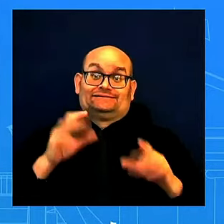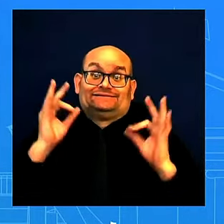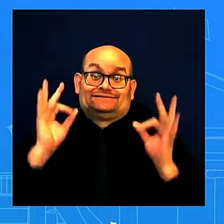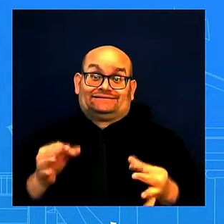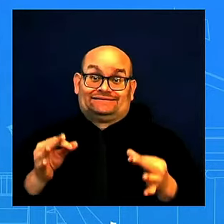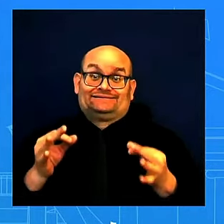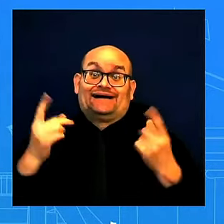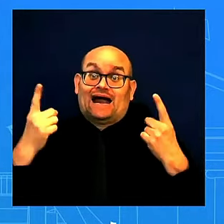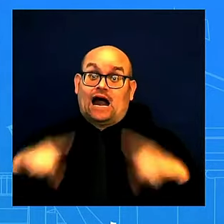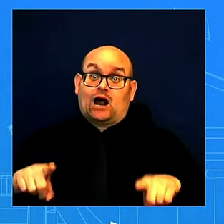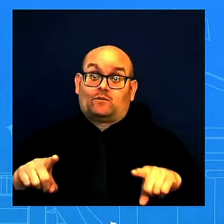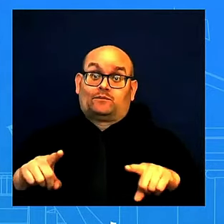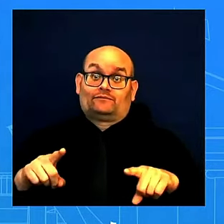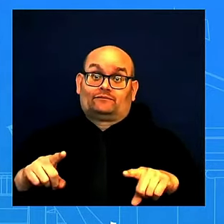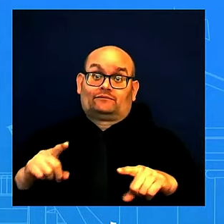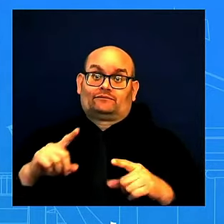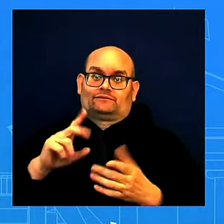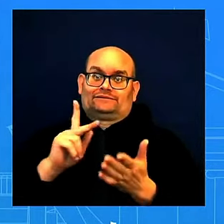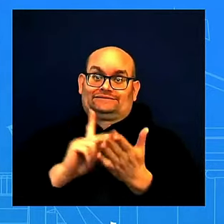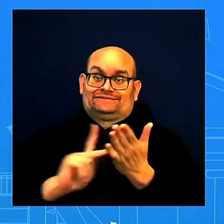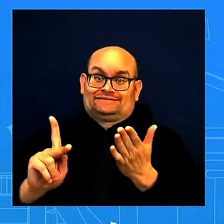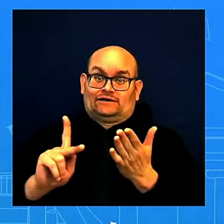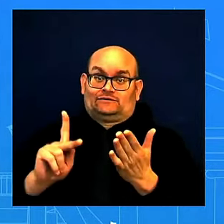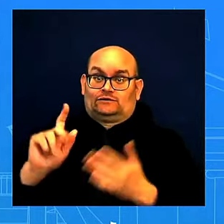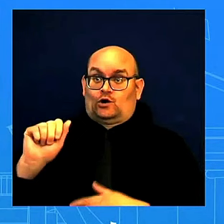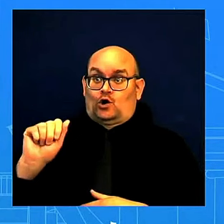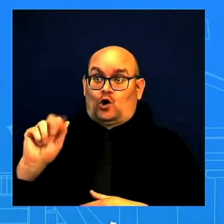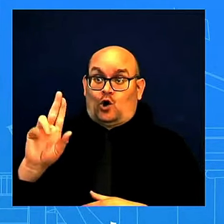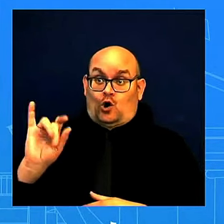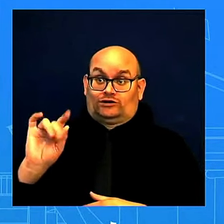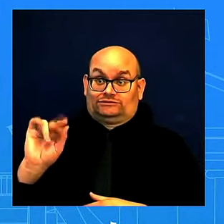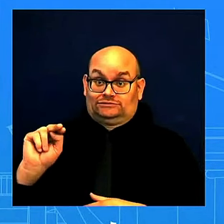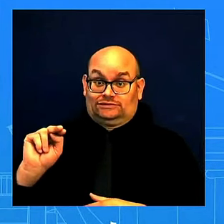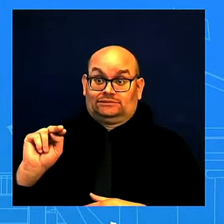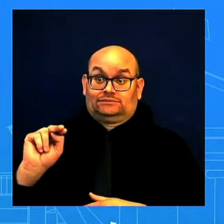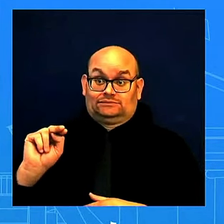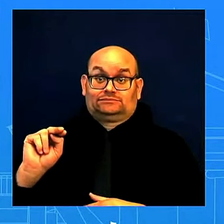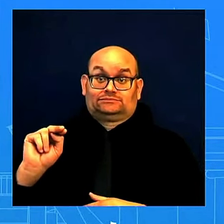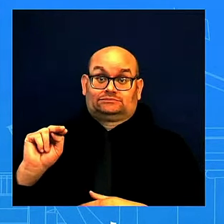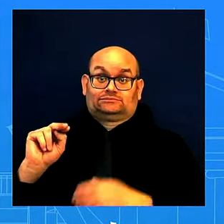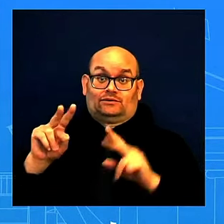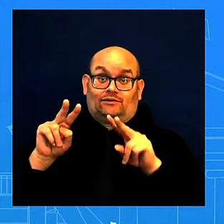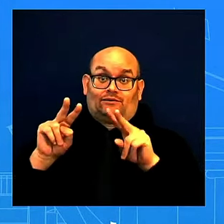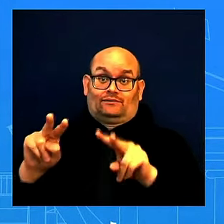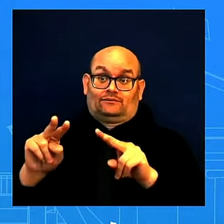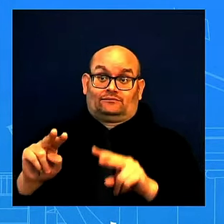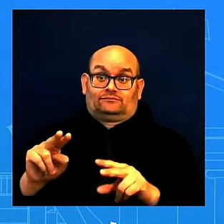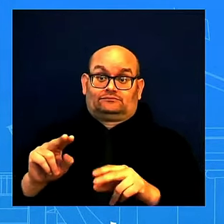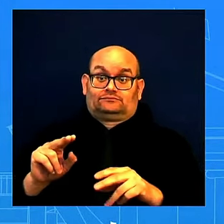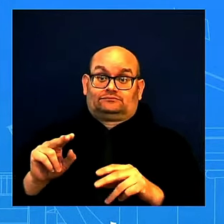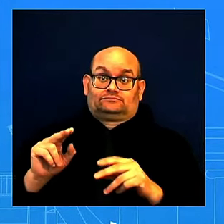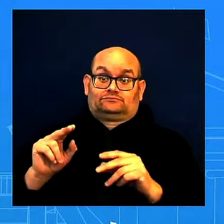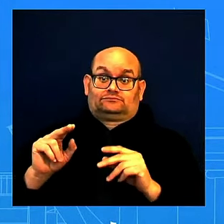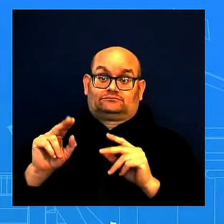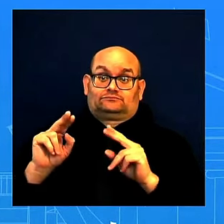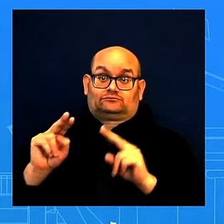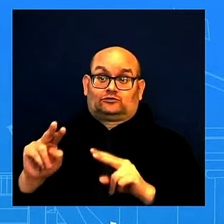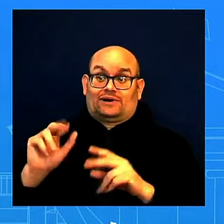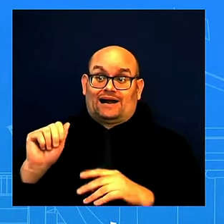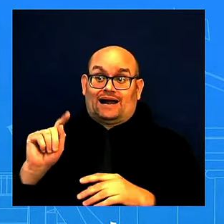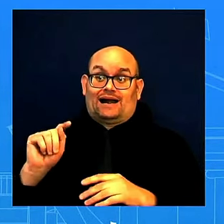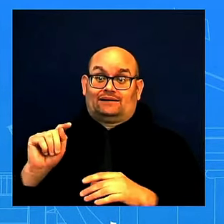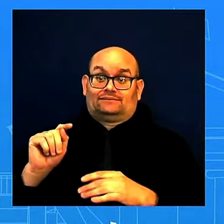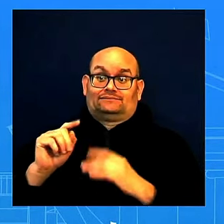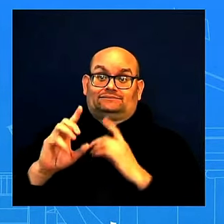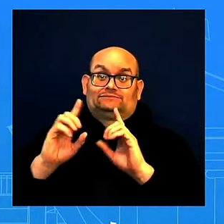Secretary Austin. And so certainly you're going to have to go to the Department of Defense for anything more to share about that step,